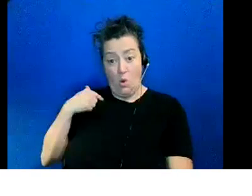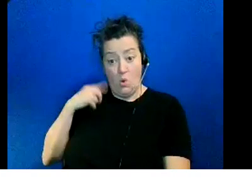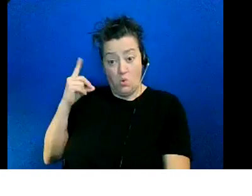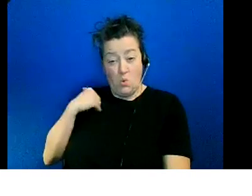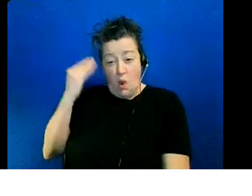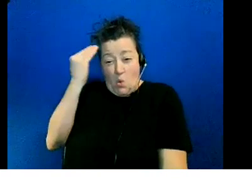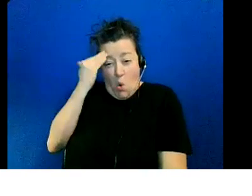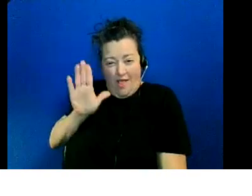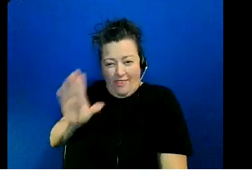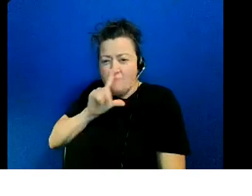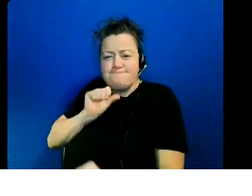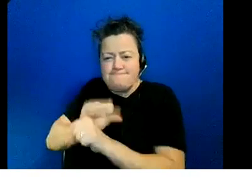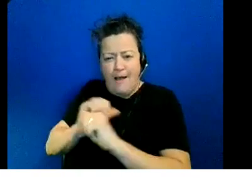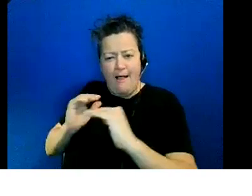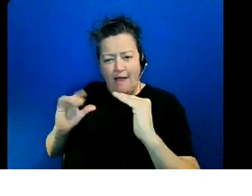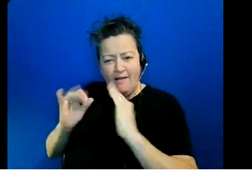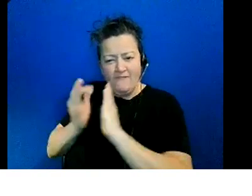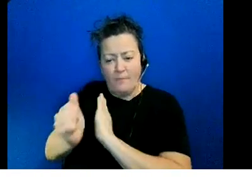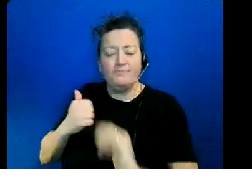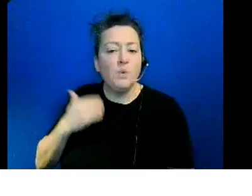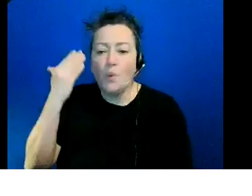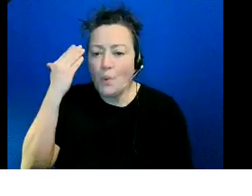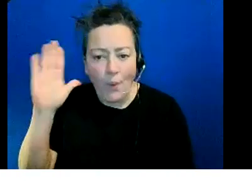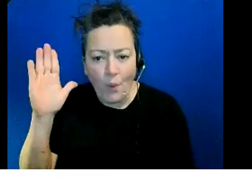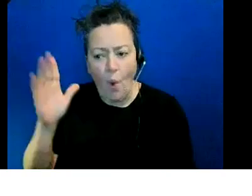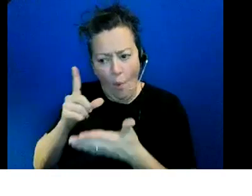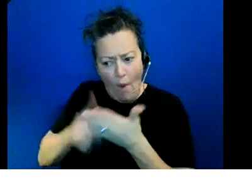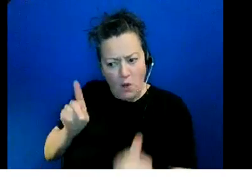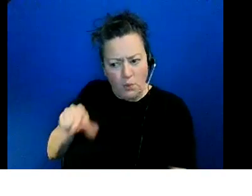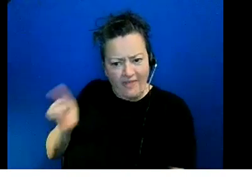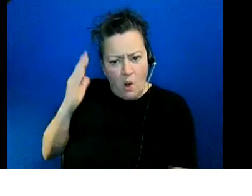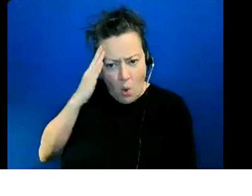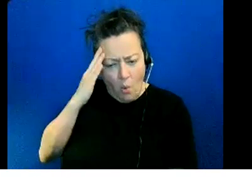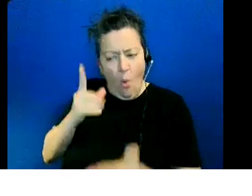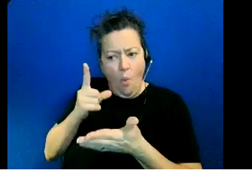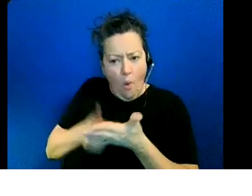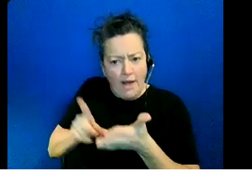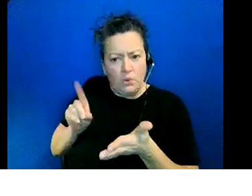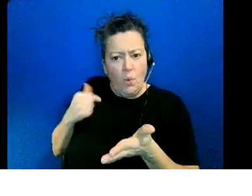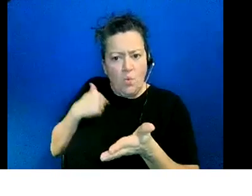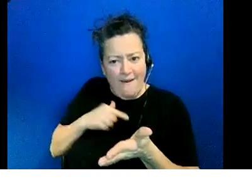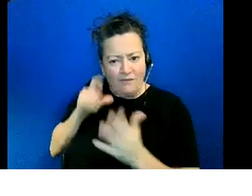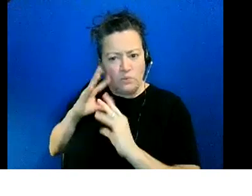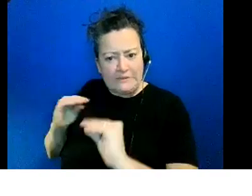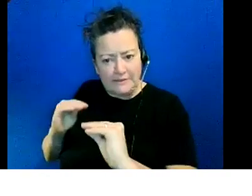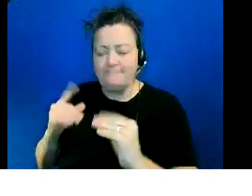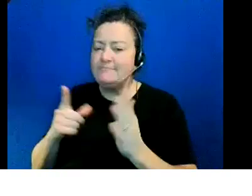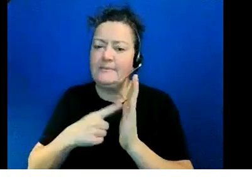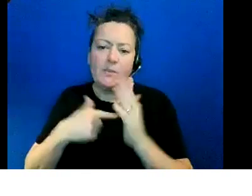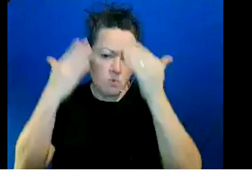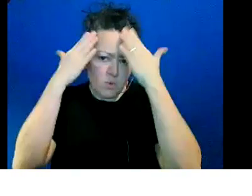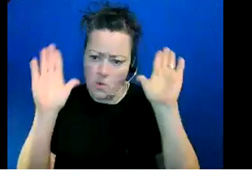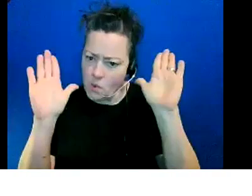know what they don't know what do we have to teach um a lot of times it has to do with the country's